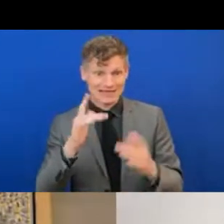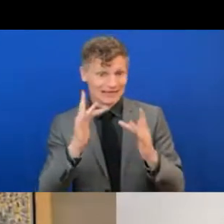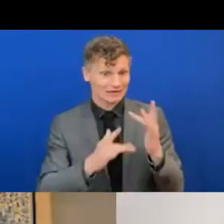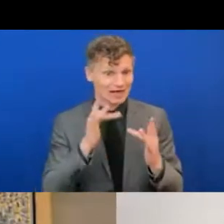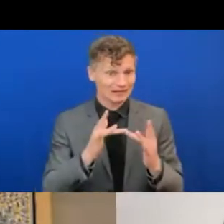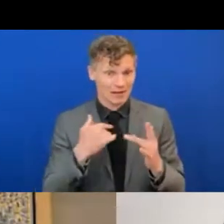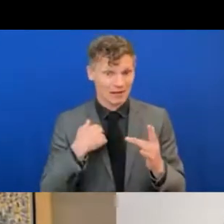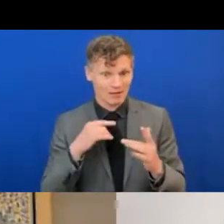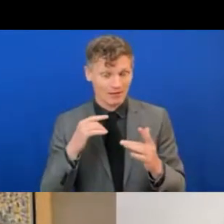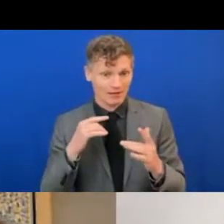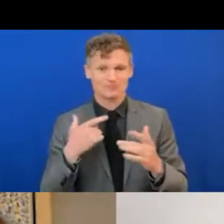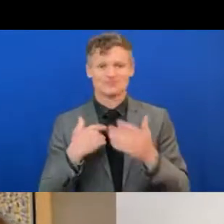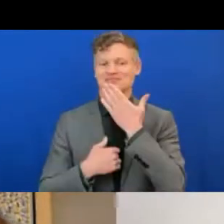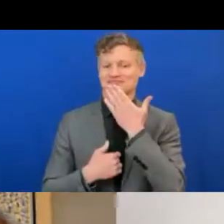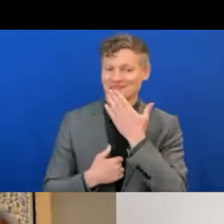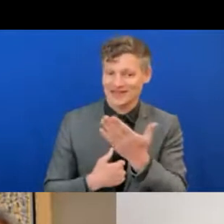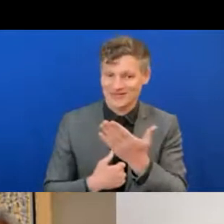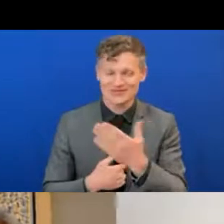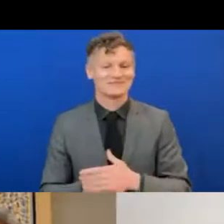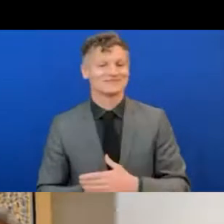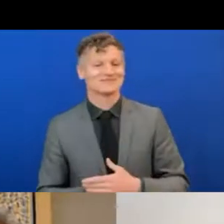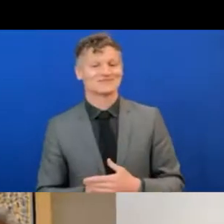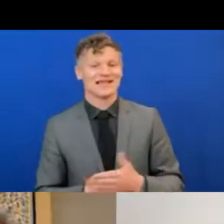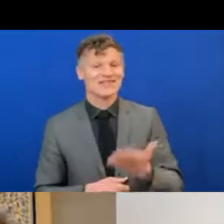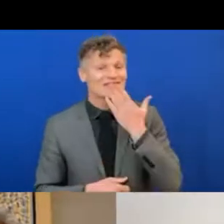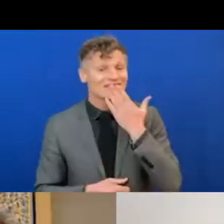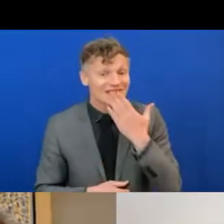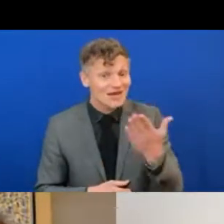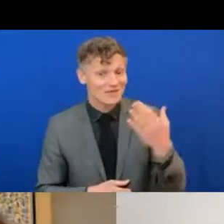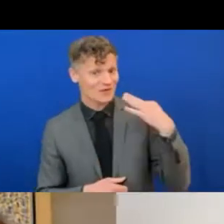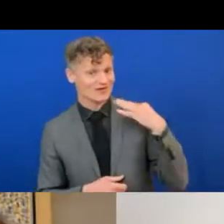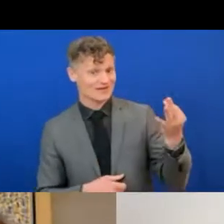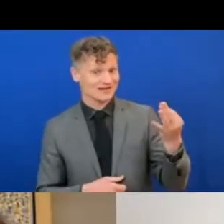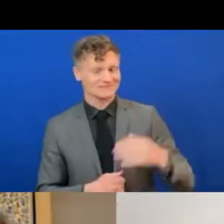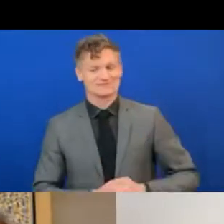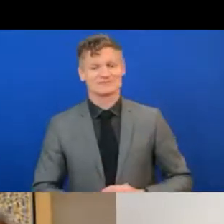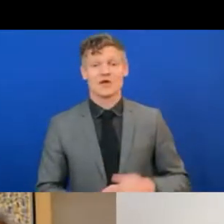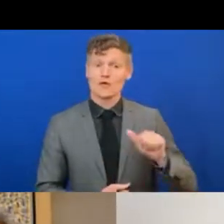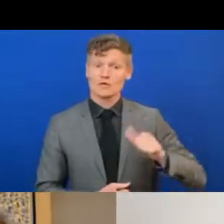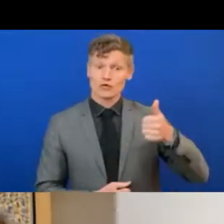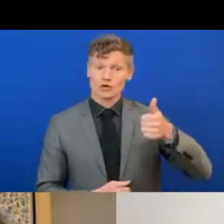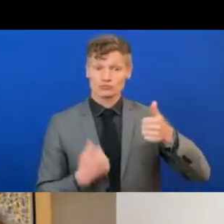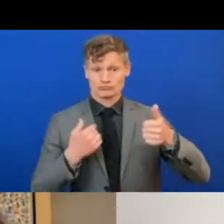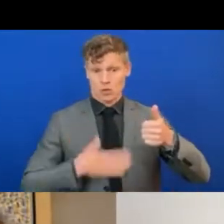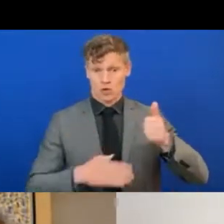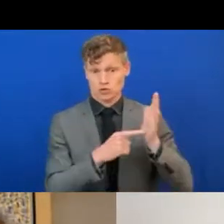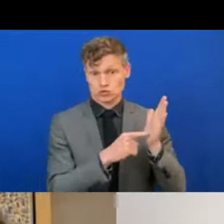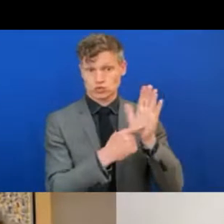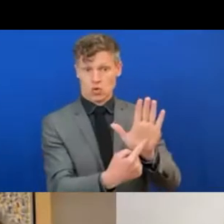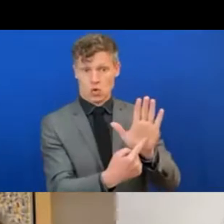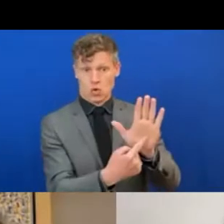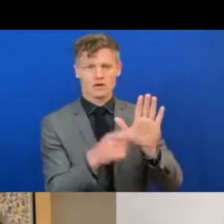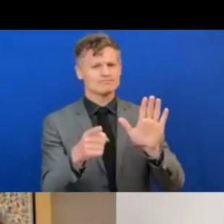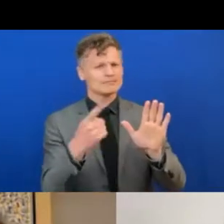Thank you, David, and thank you for the PDT for inviting me. First of all, I would like to highlight something particular about the target group I